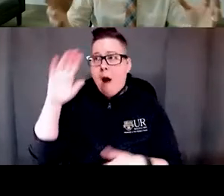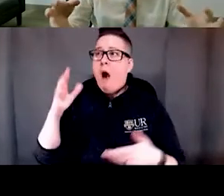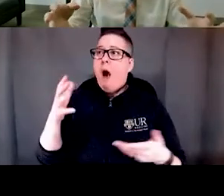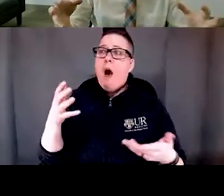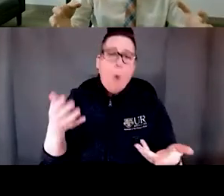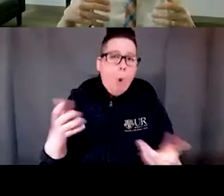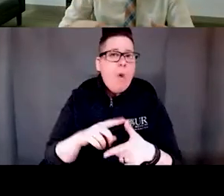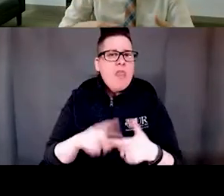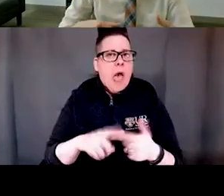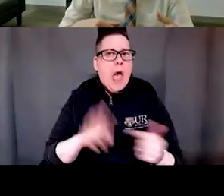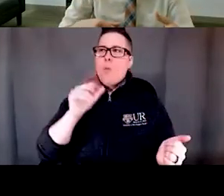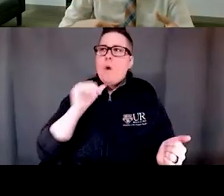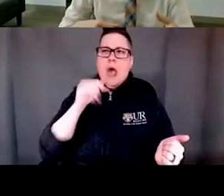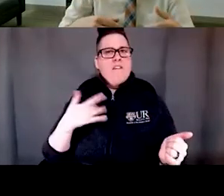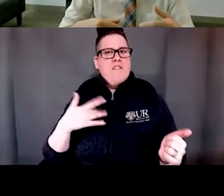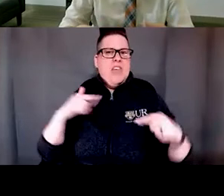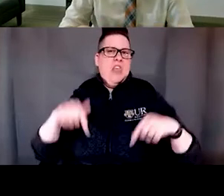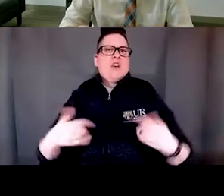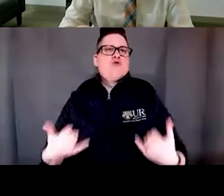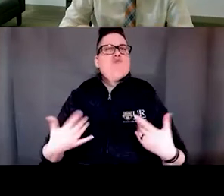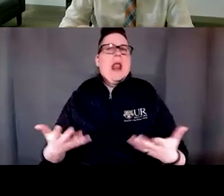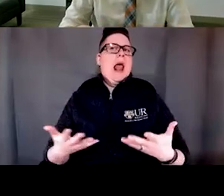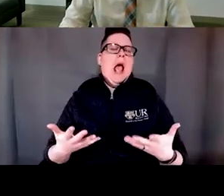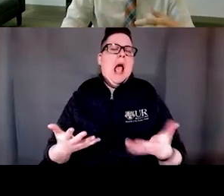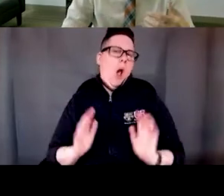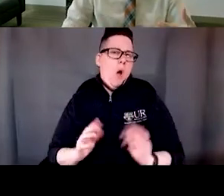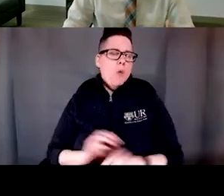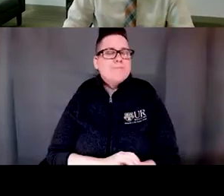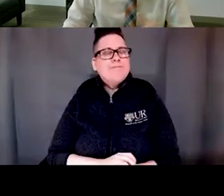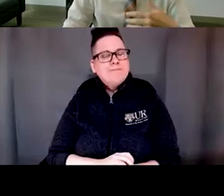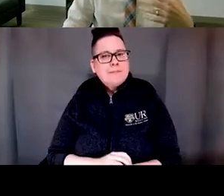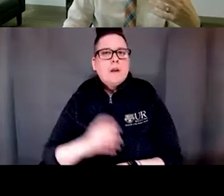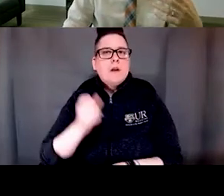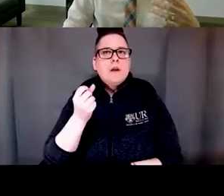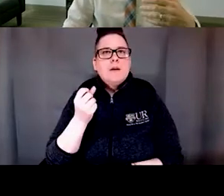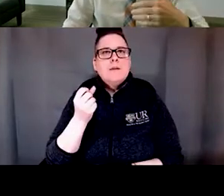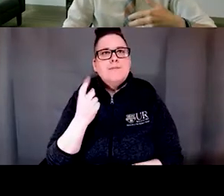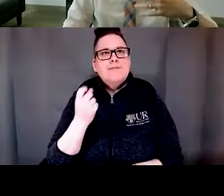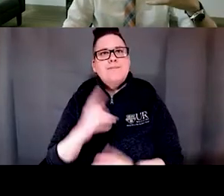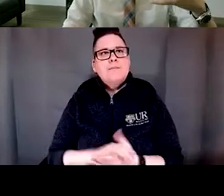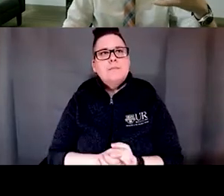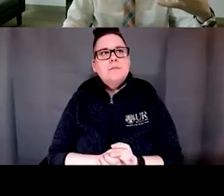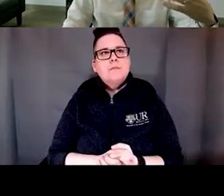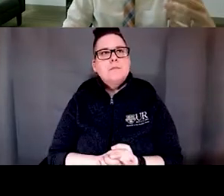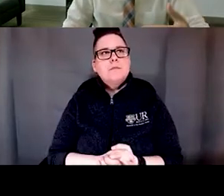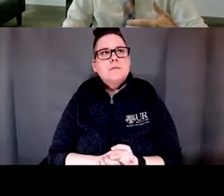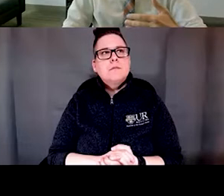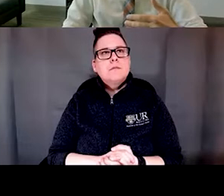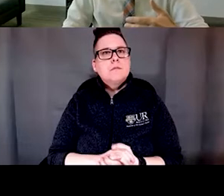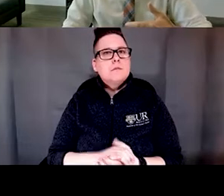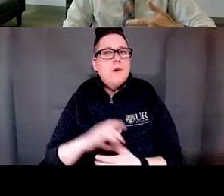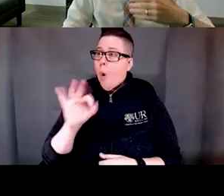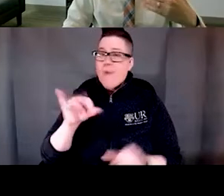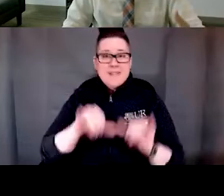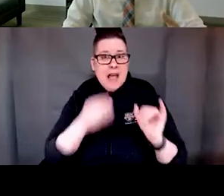then they wouldn't be experiencing what they're experiencing now because they would have been surrounded